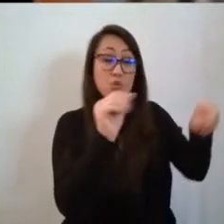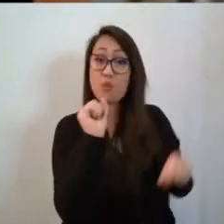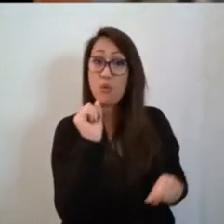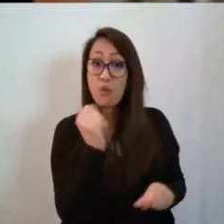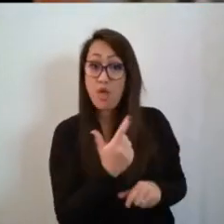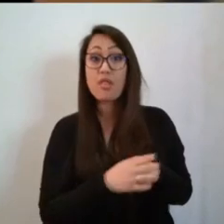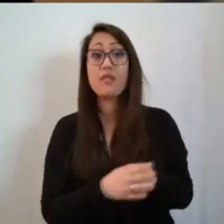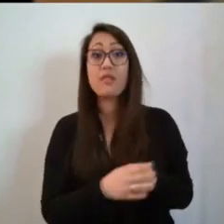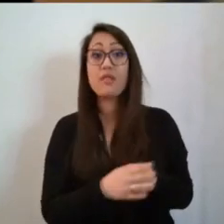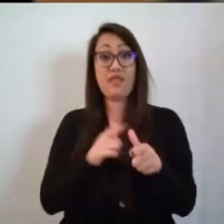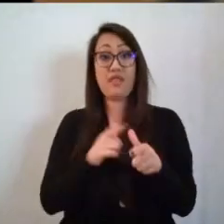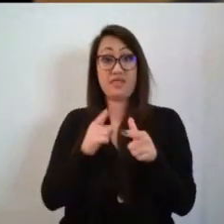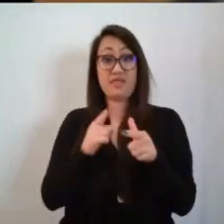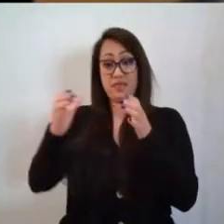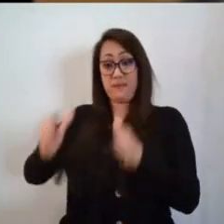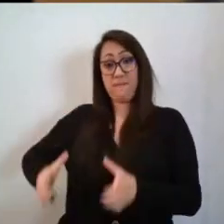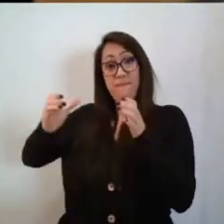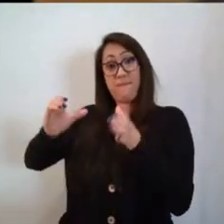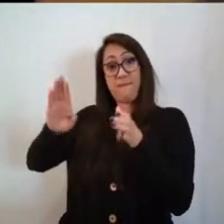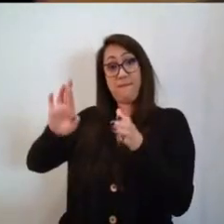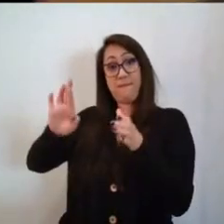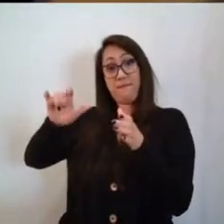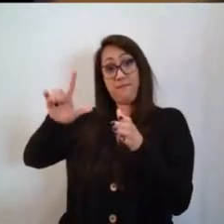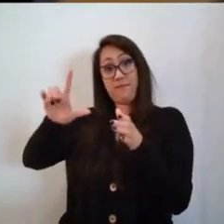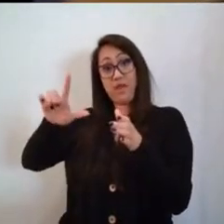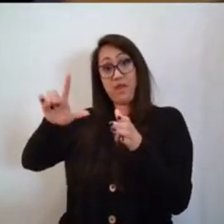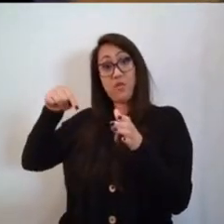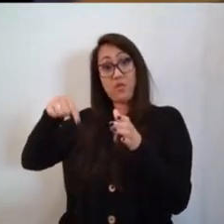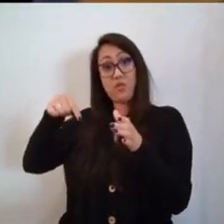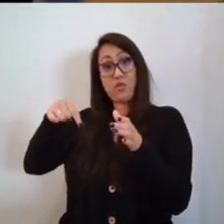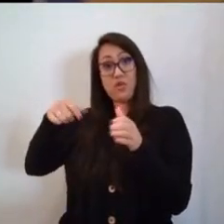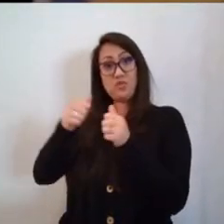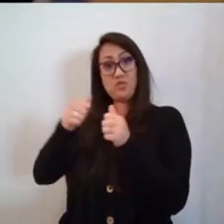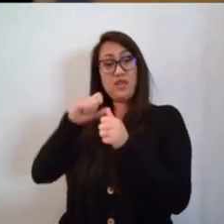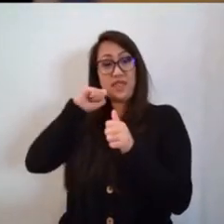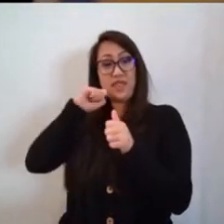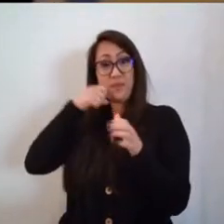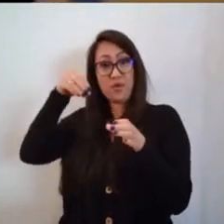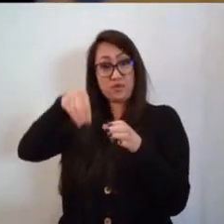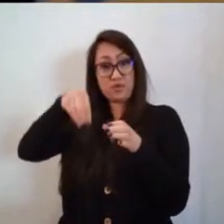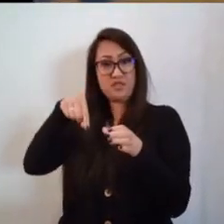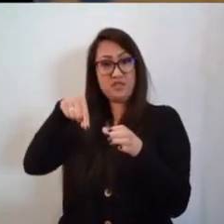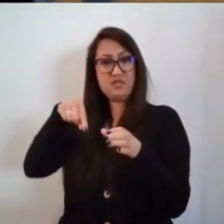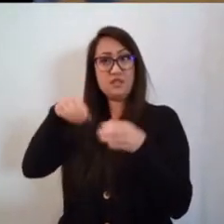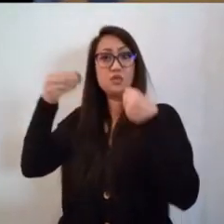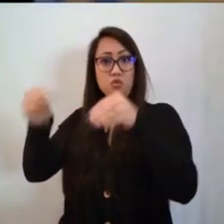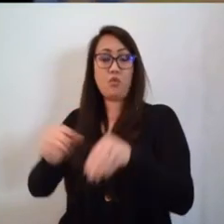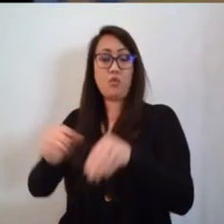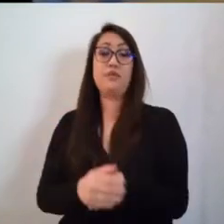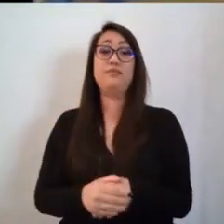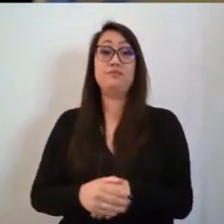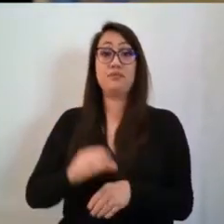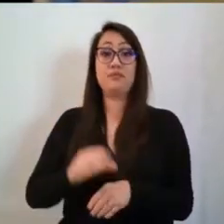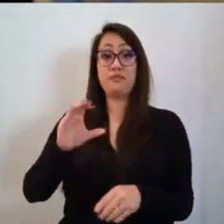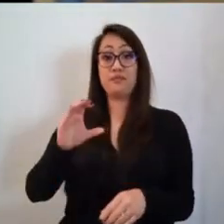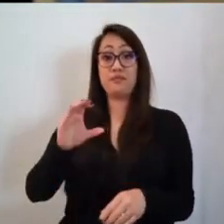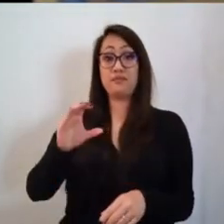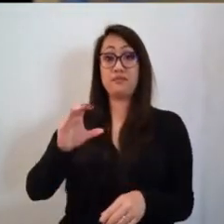he sold the bag.